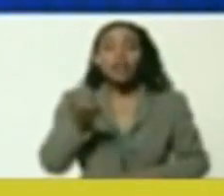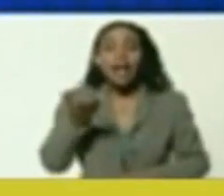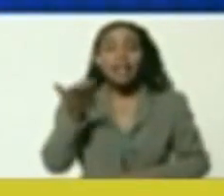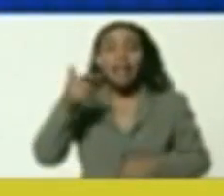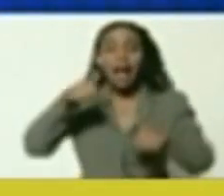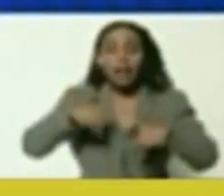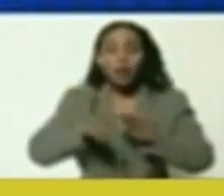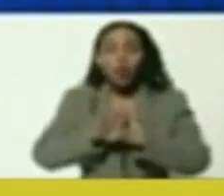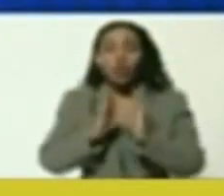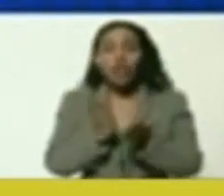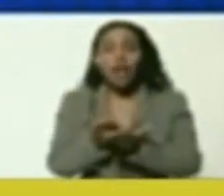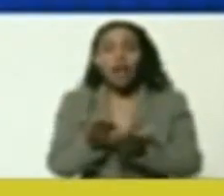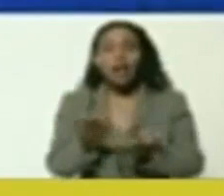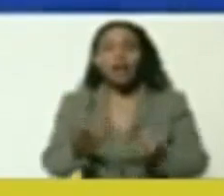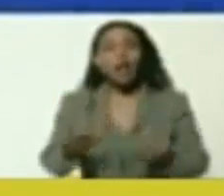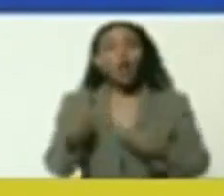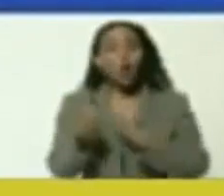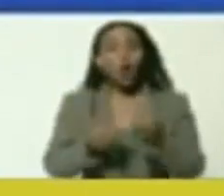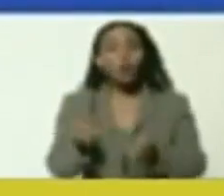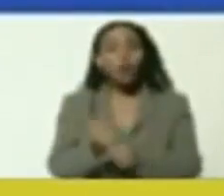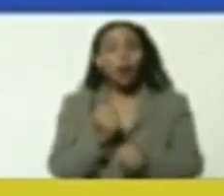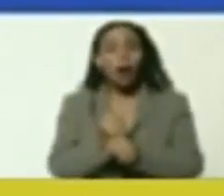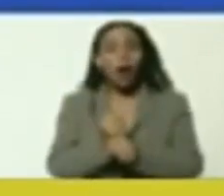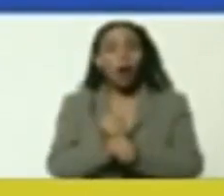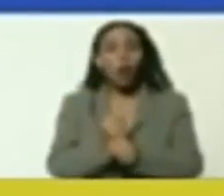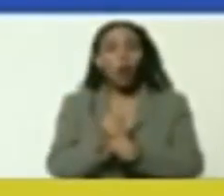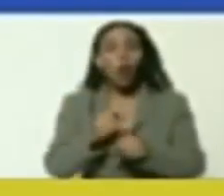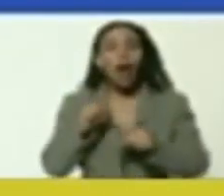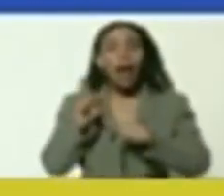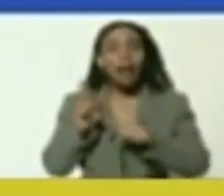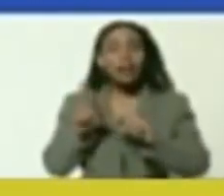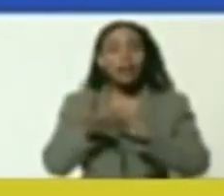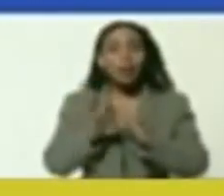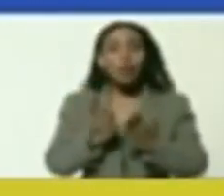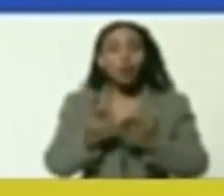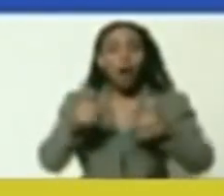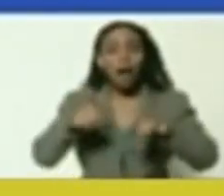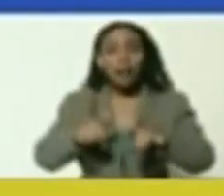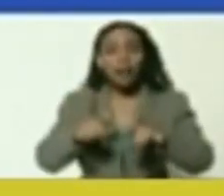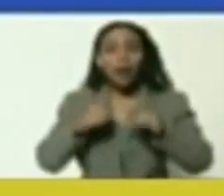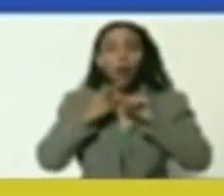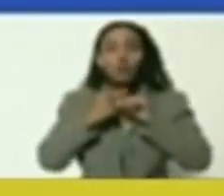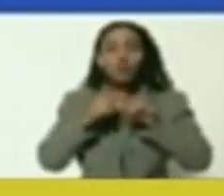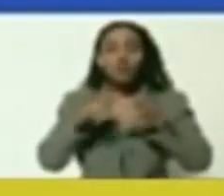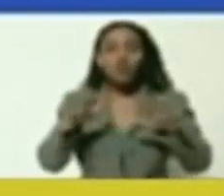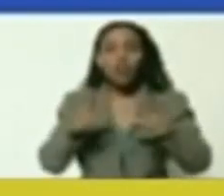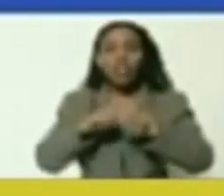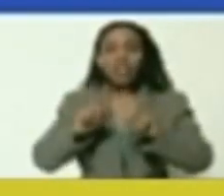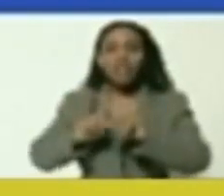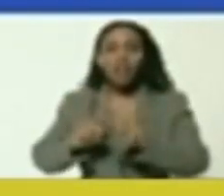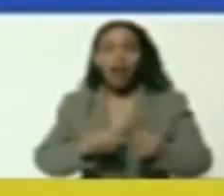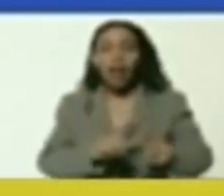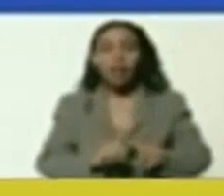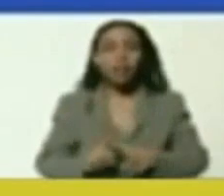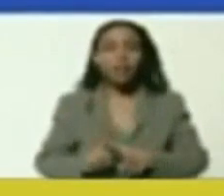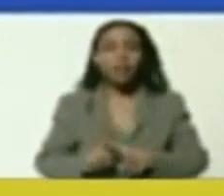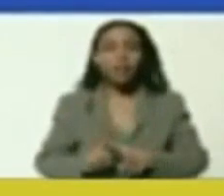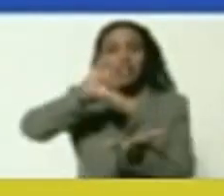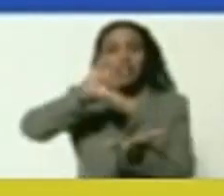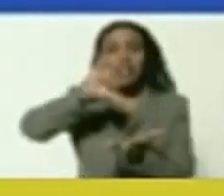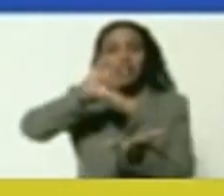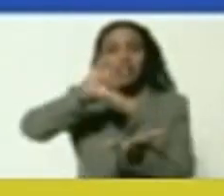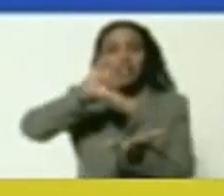a Russia that has taken its role of a global power in a multipolar world, pluripolar